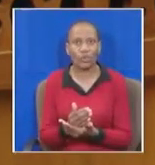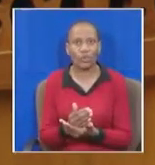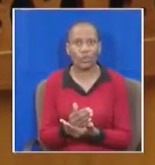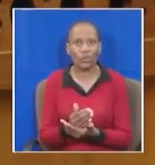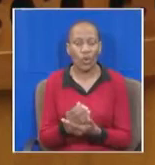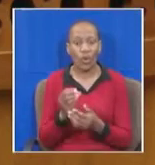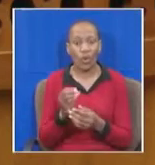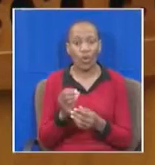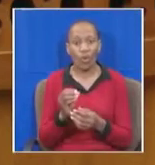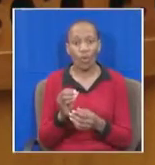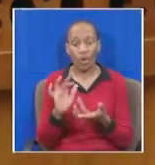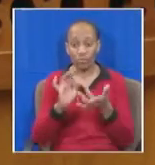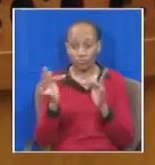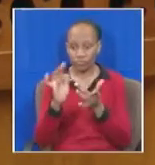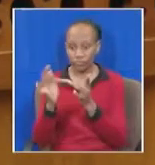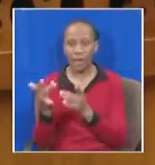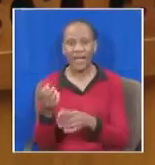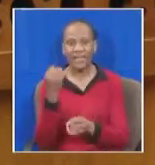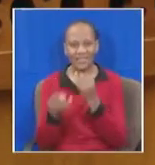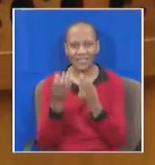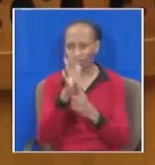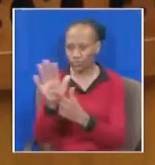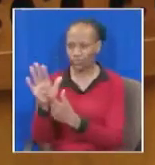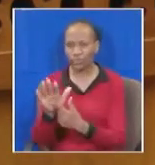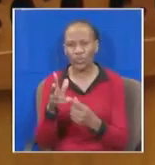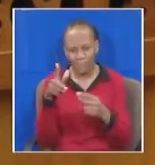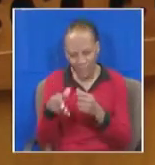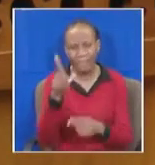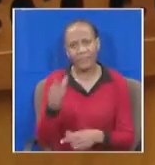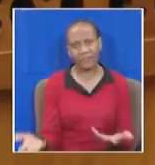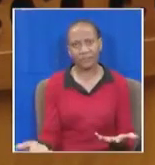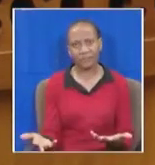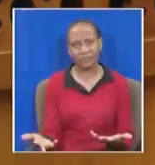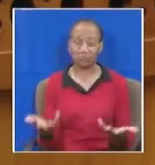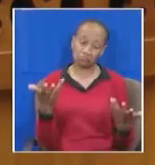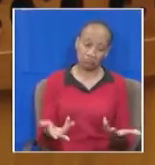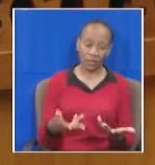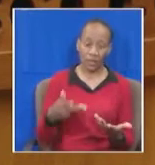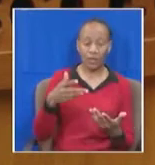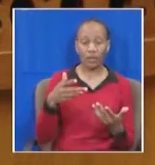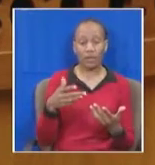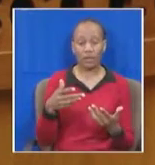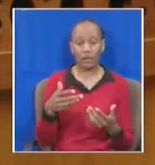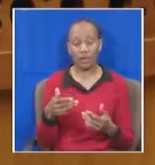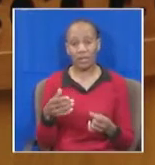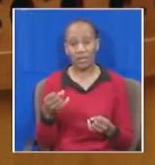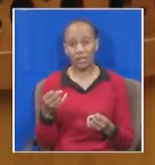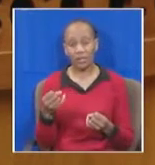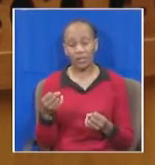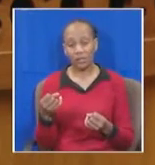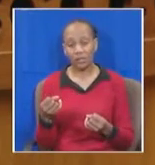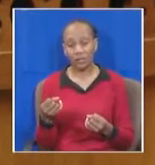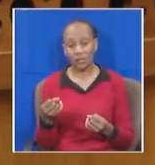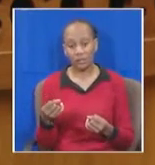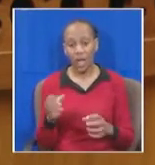online material within reason. The advocate responds saying that porn is probably the most pervasive way of devaluing